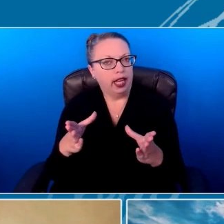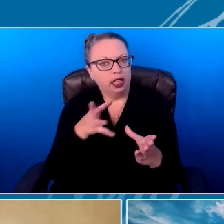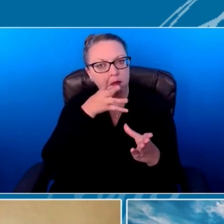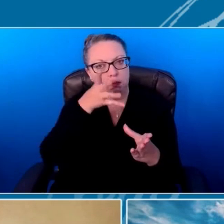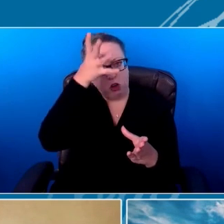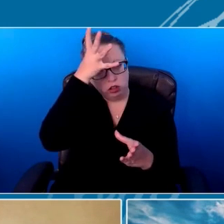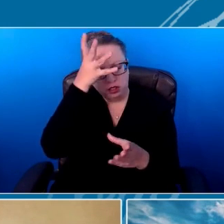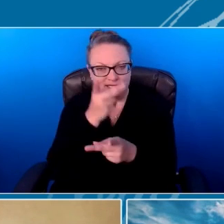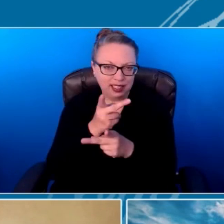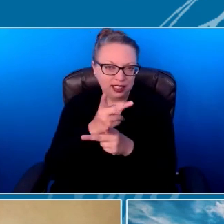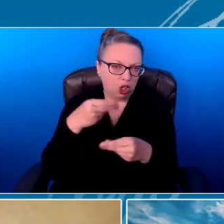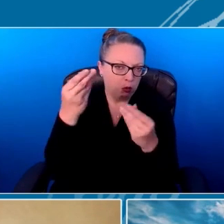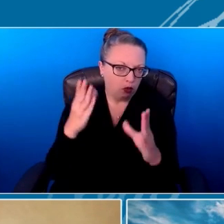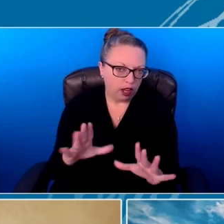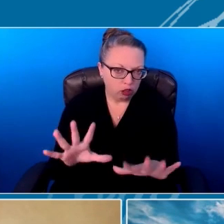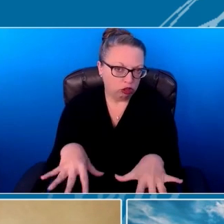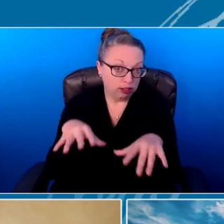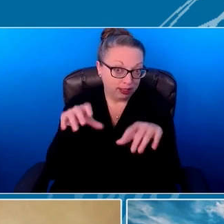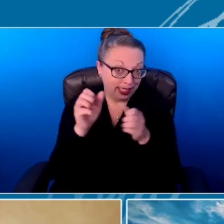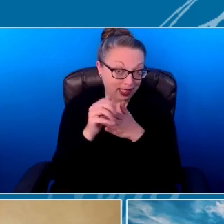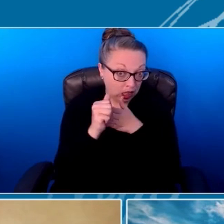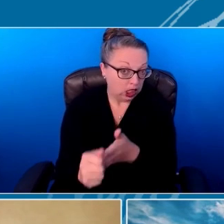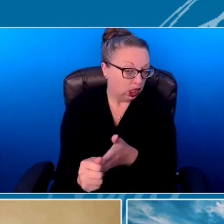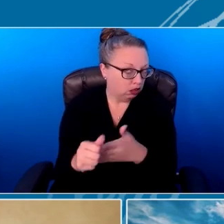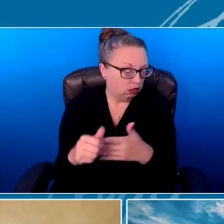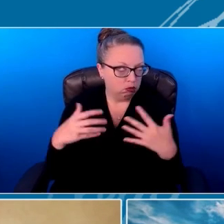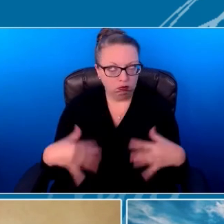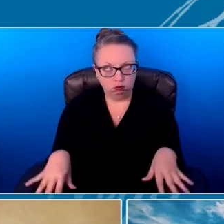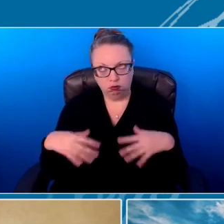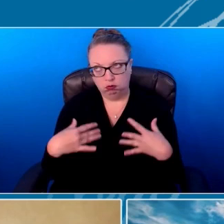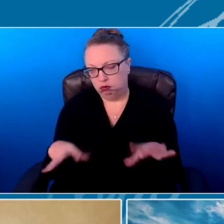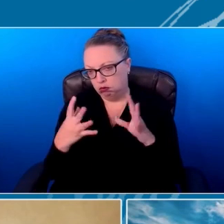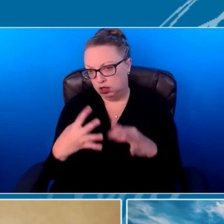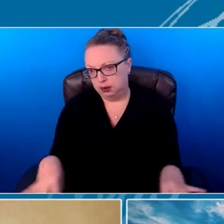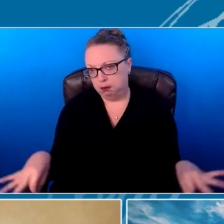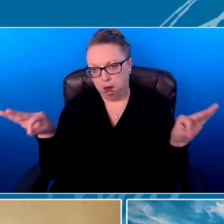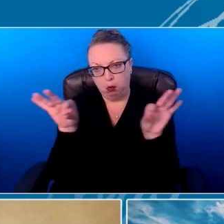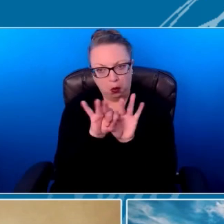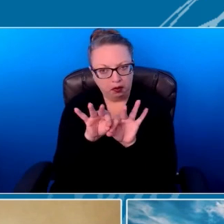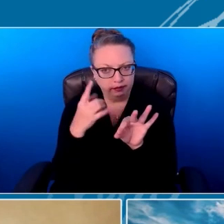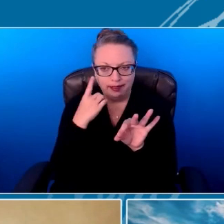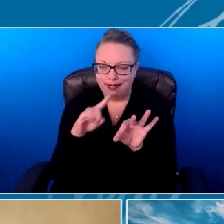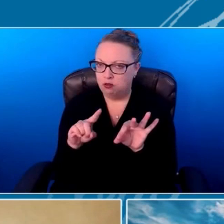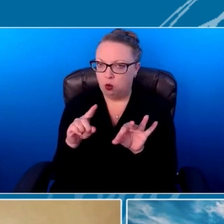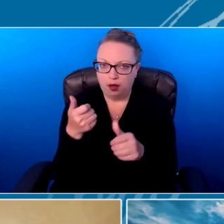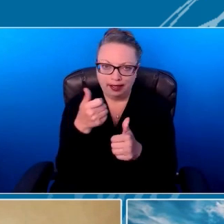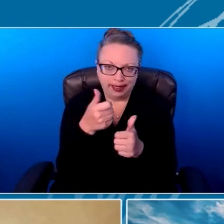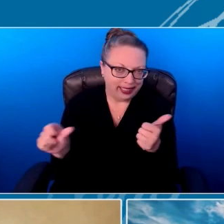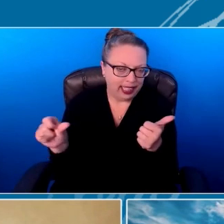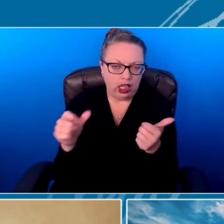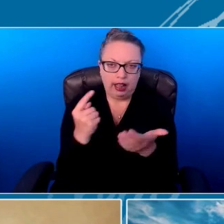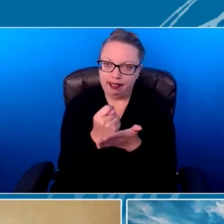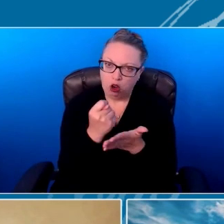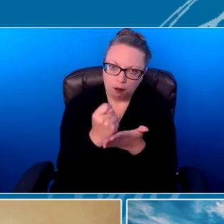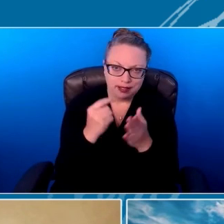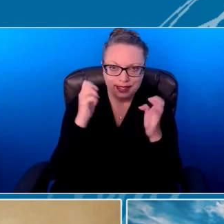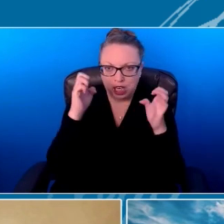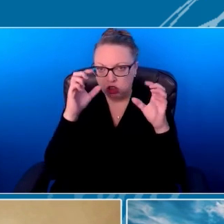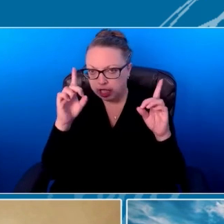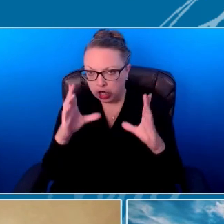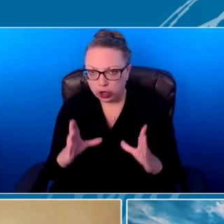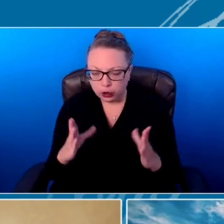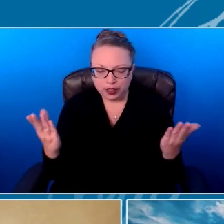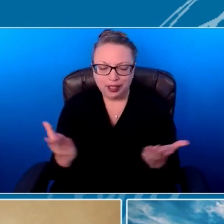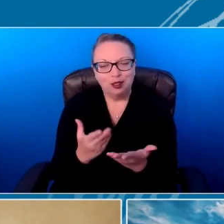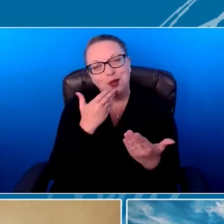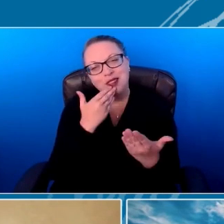And we can apply for any, you know, therapist or educator that's here. So thank you again for this, for coming